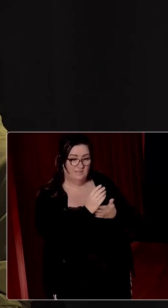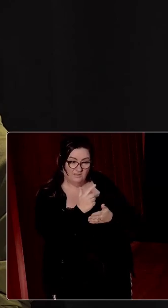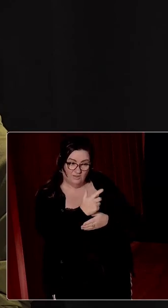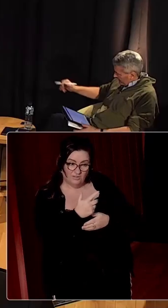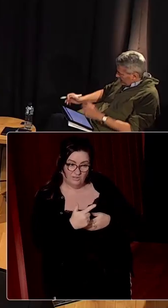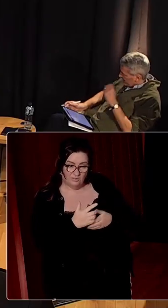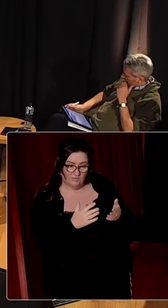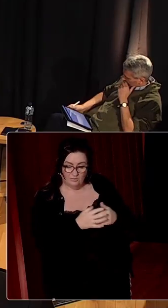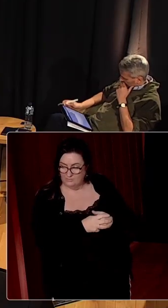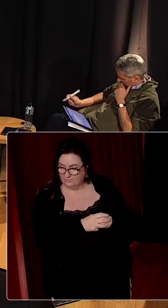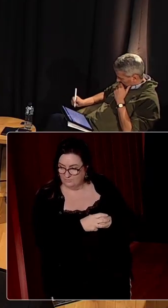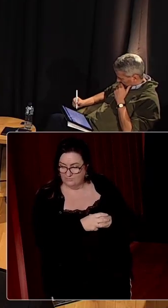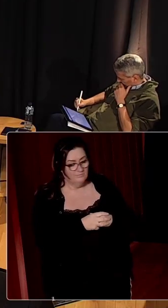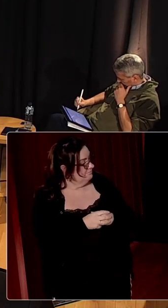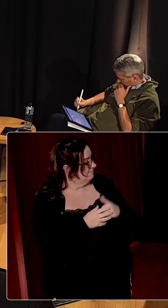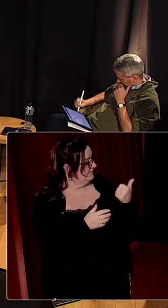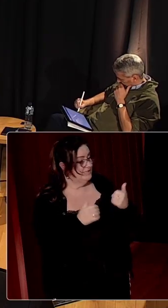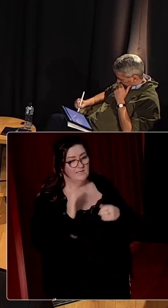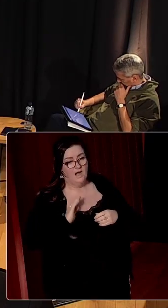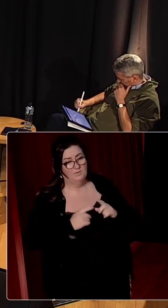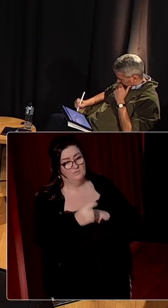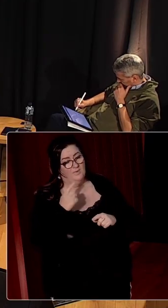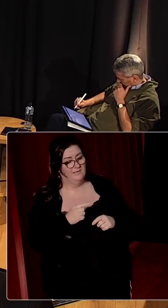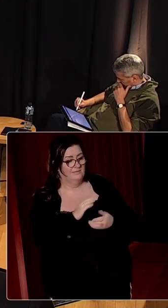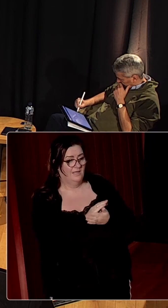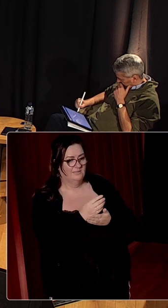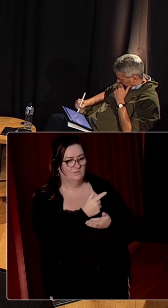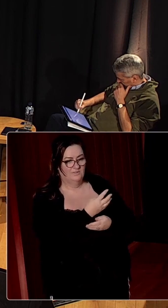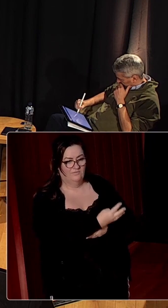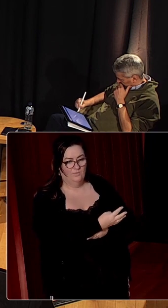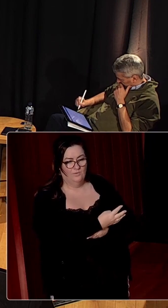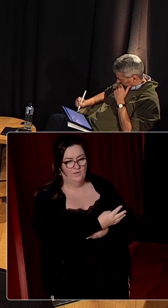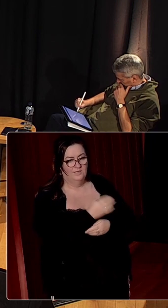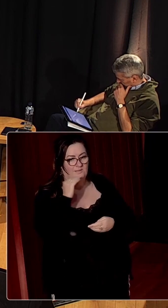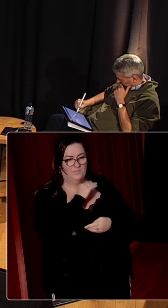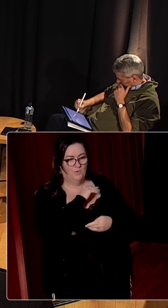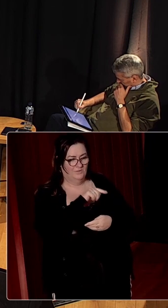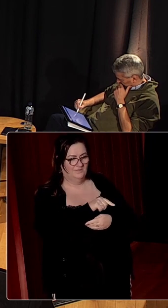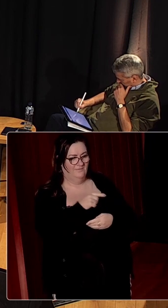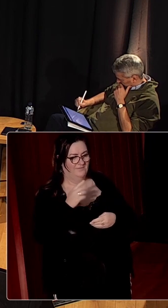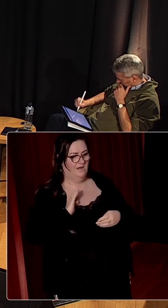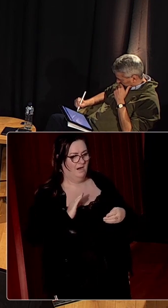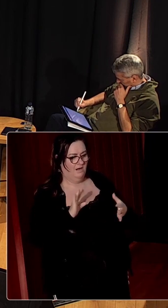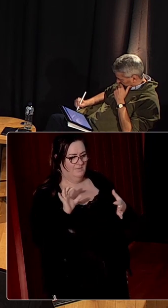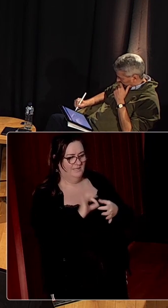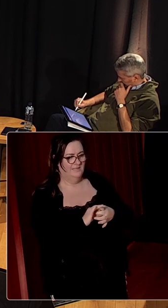was built on it. So 1932 again... I think the army thing still goes back to 1924. The importance of the army coming